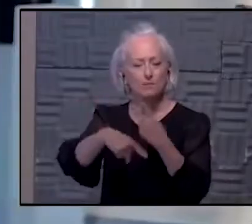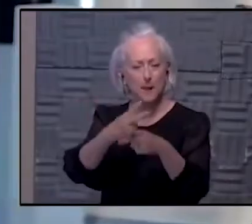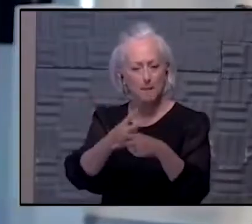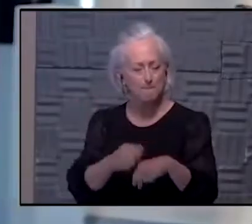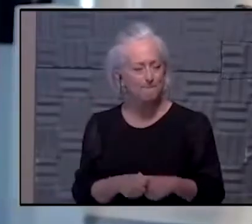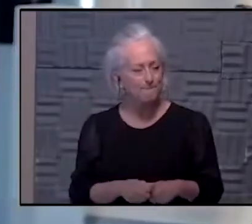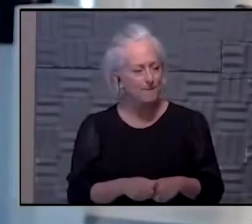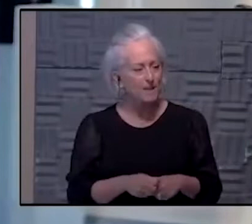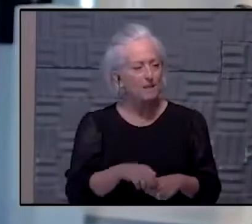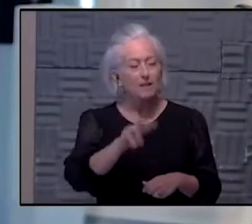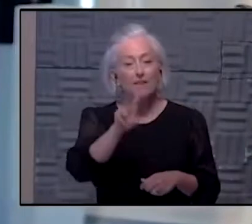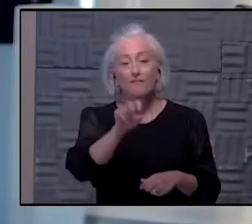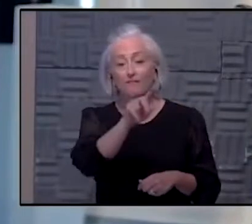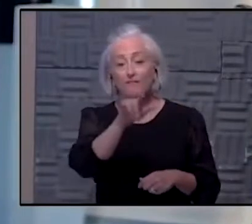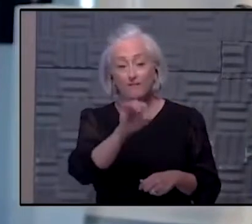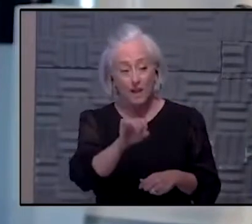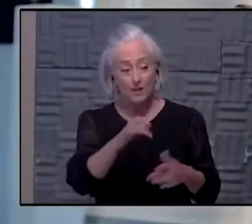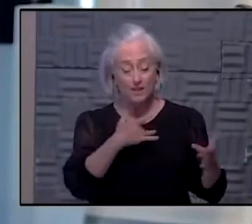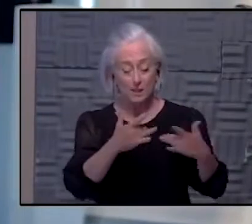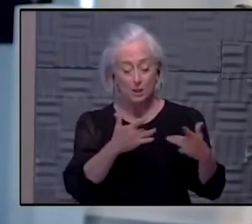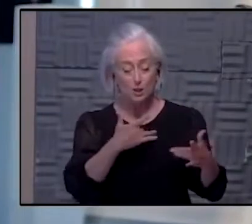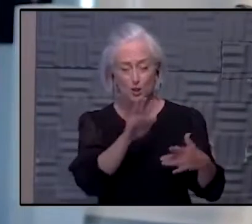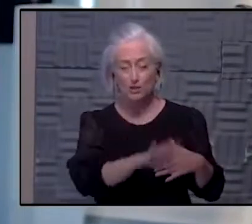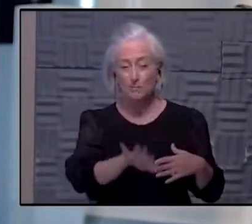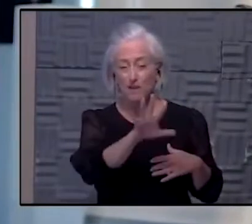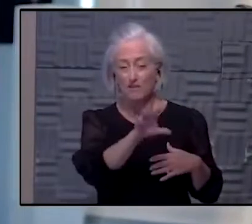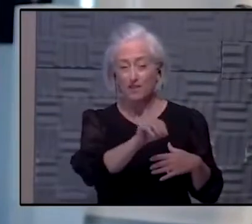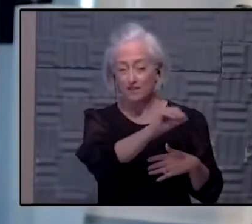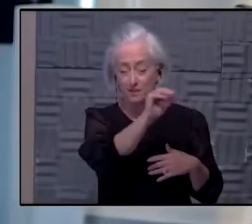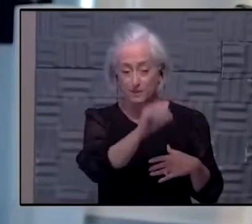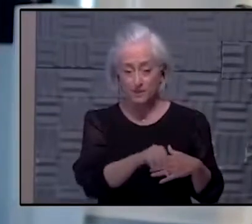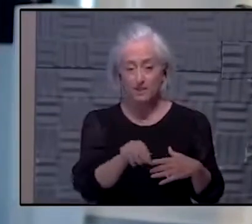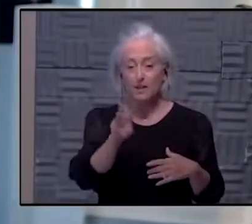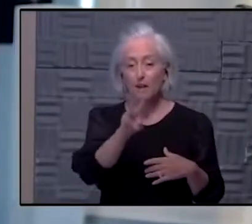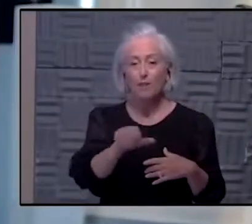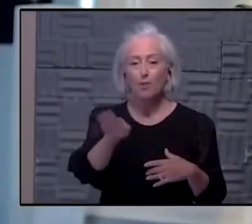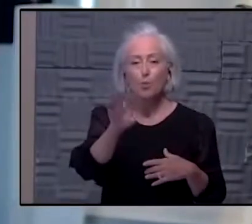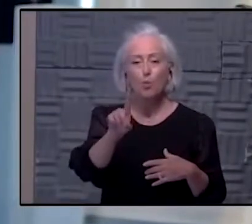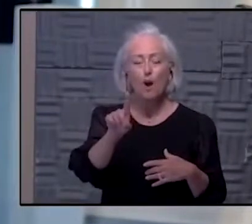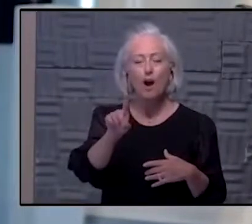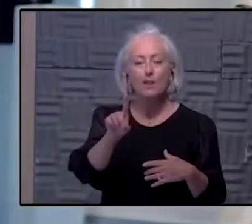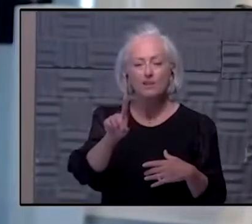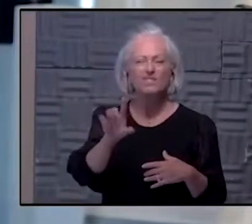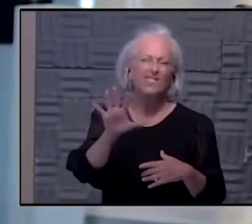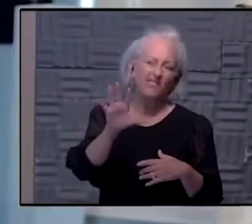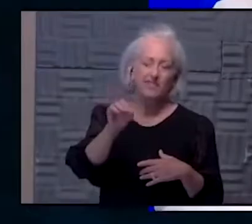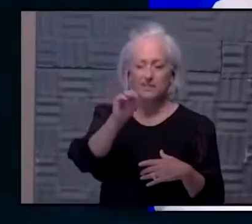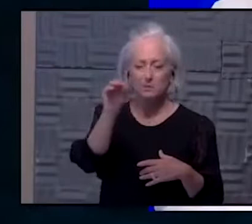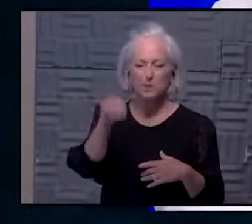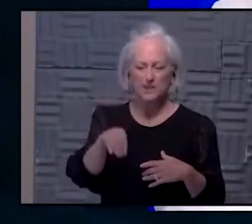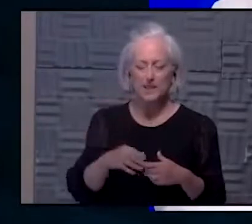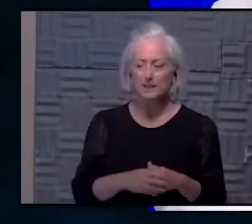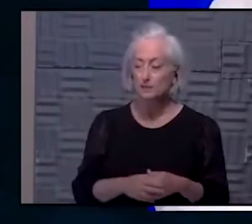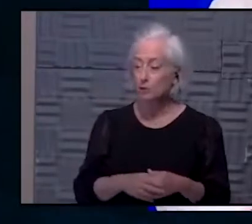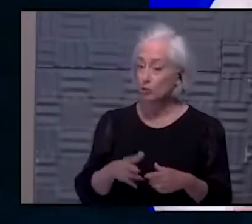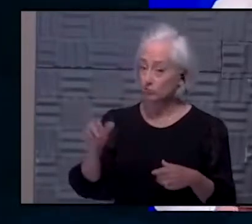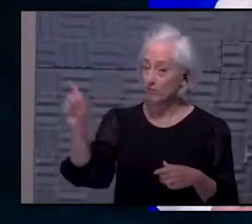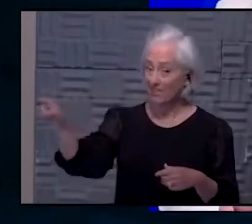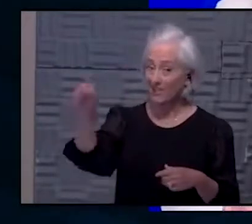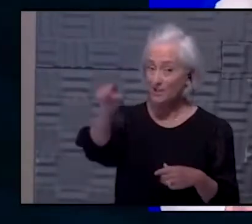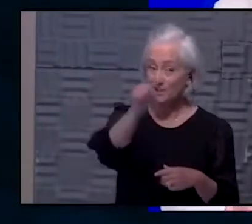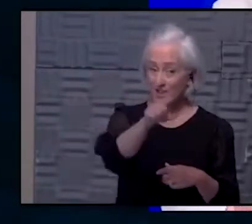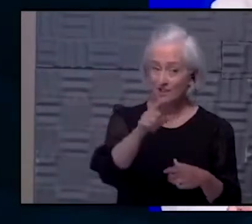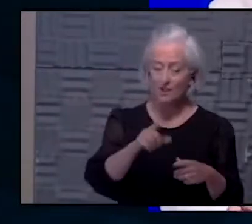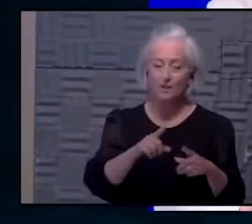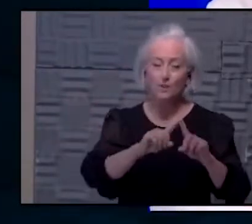The variants of concern add up to about 50% and the wild strain about 50%. Okay, so there are out there clearly are